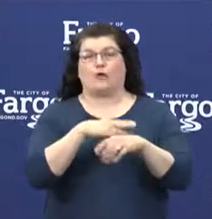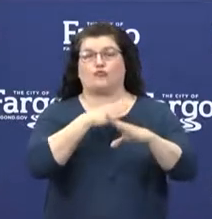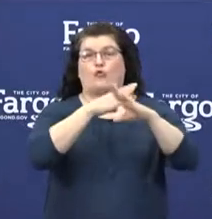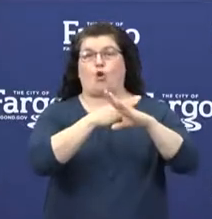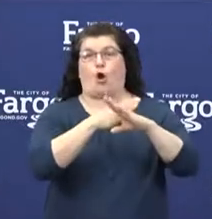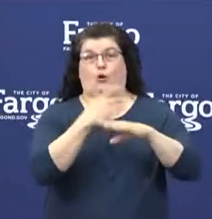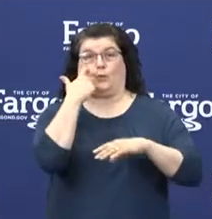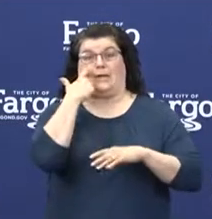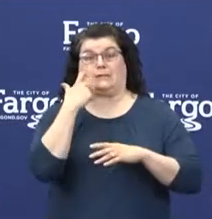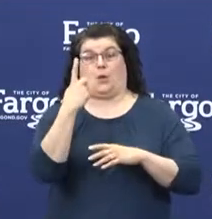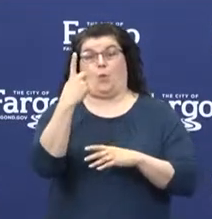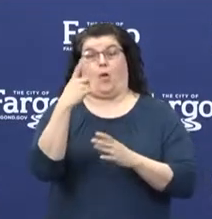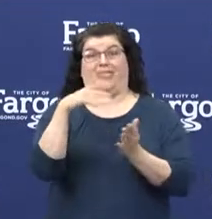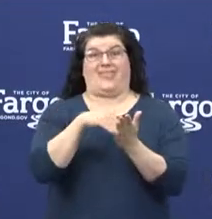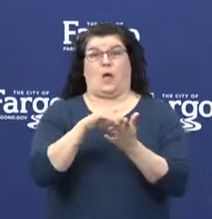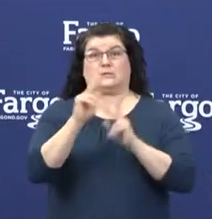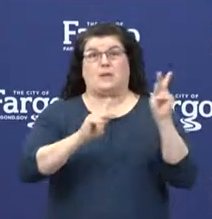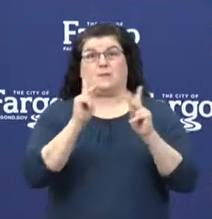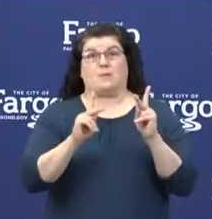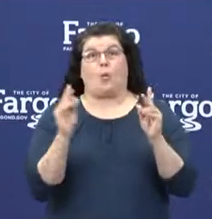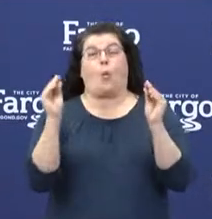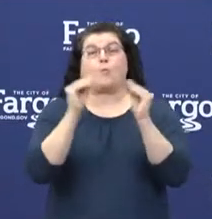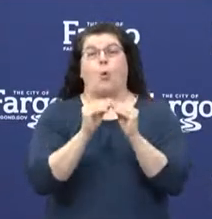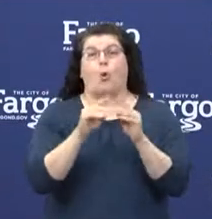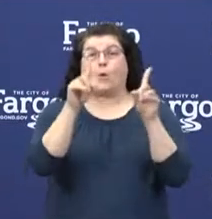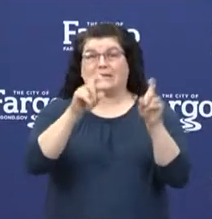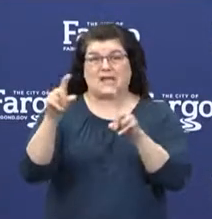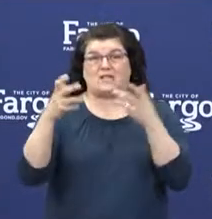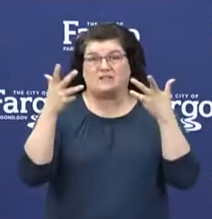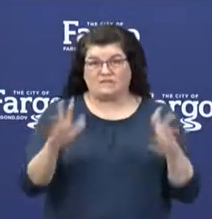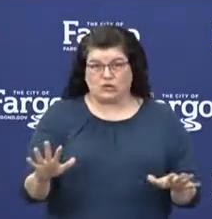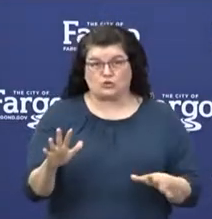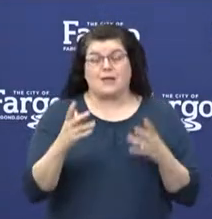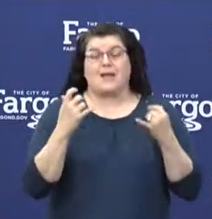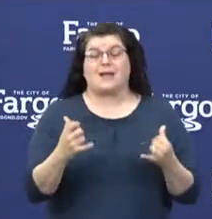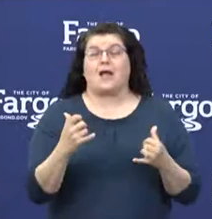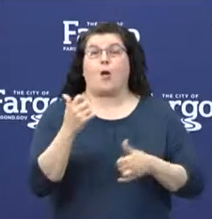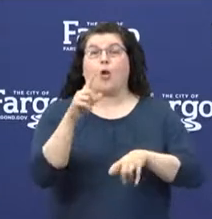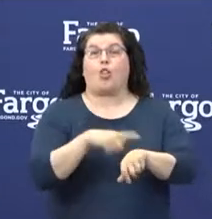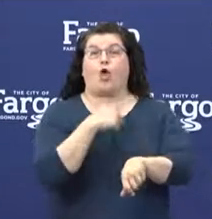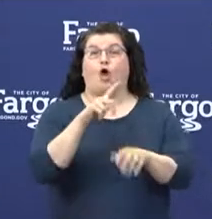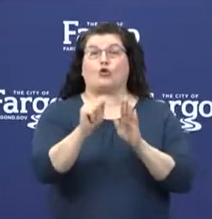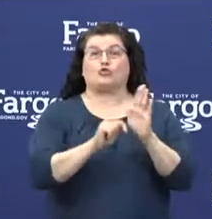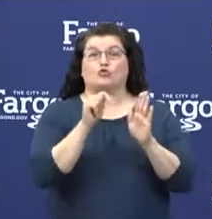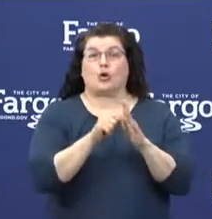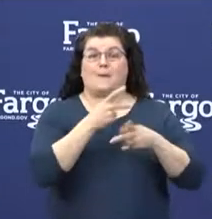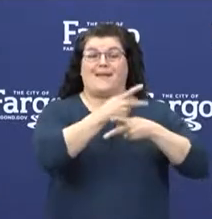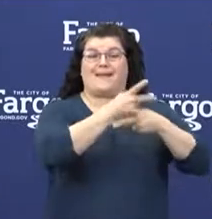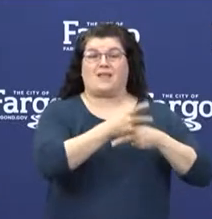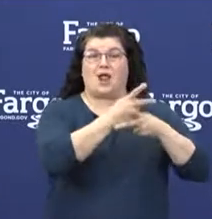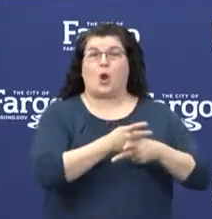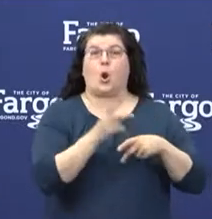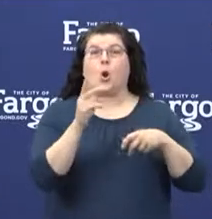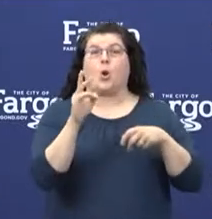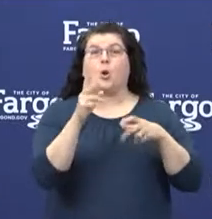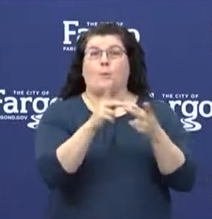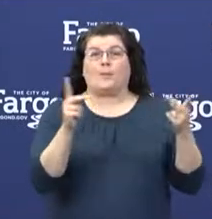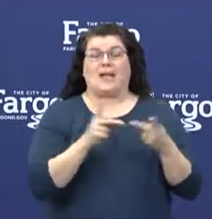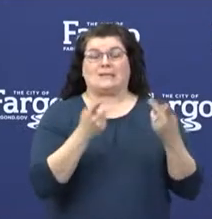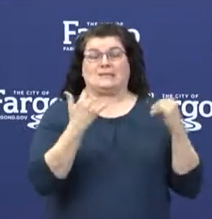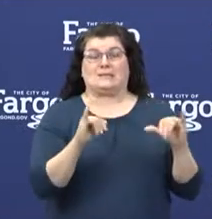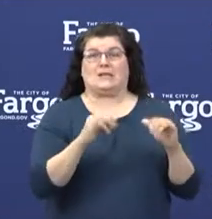people were tested. Also, there continues to be more long-term care facilities in our area, and this remains a very high-risk group